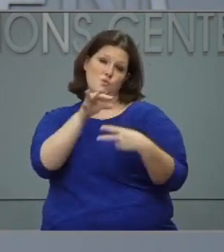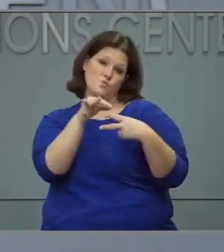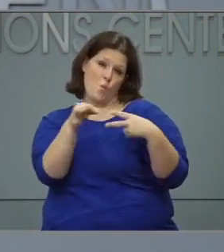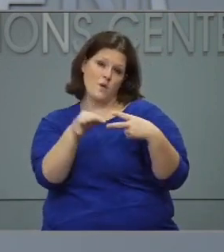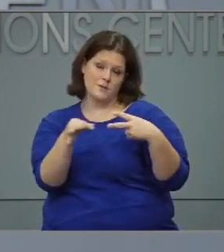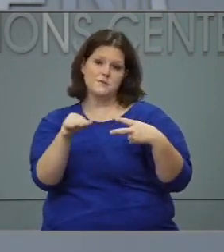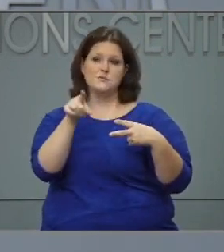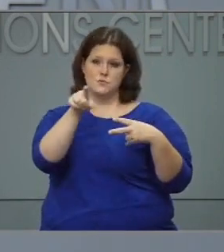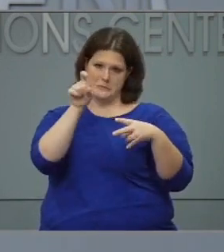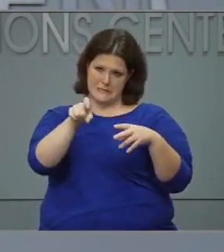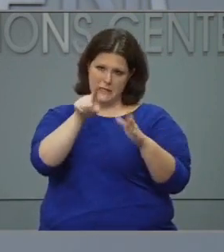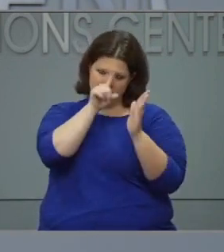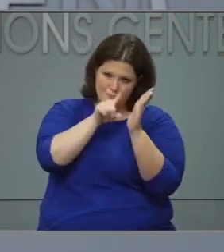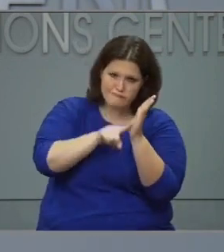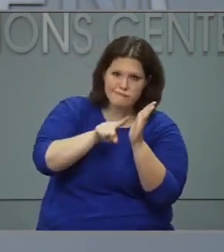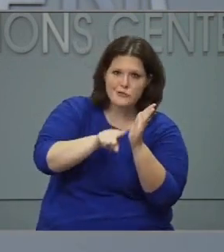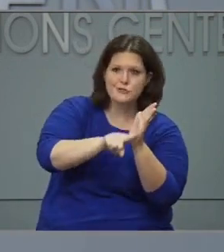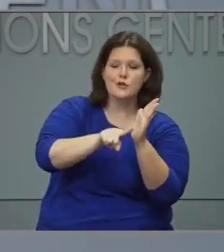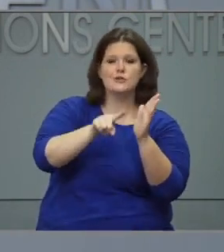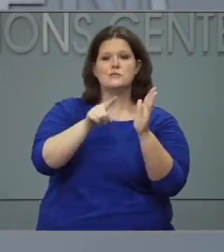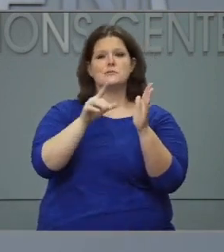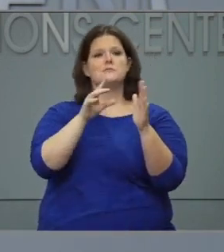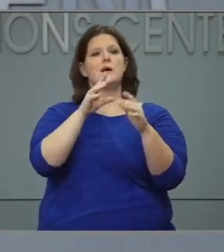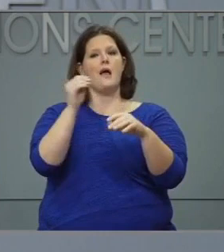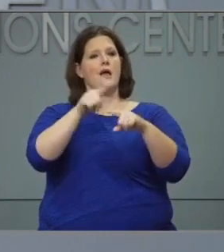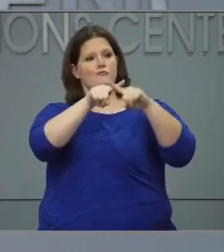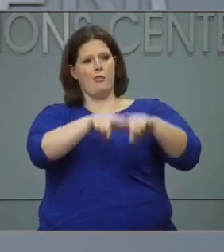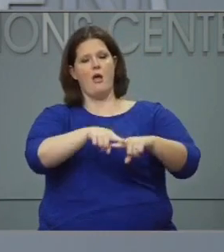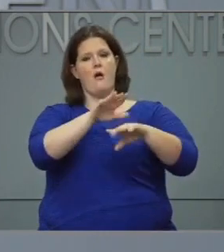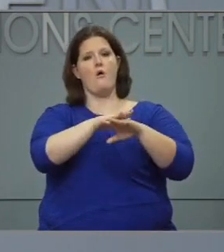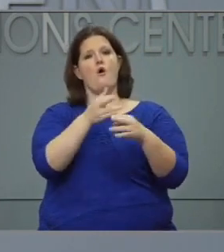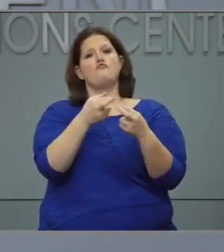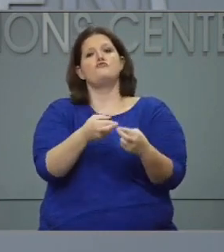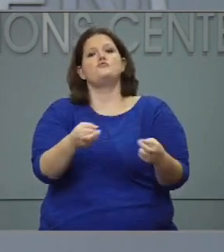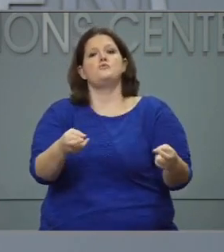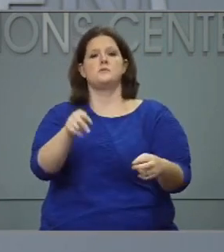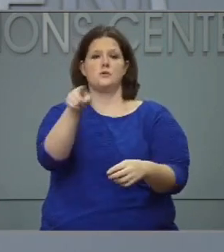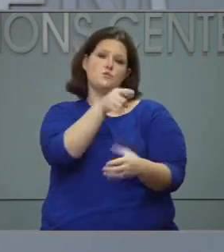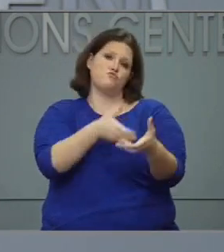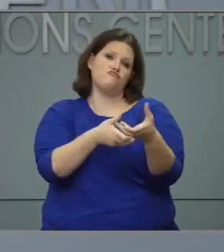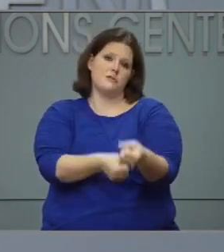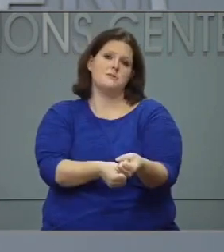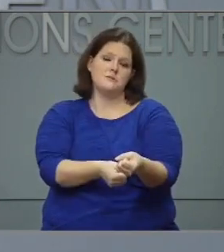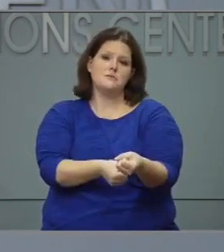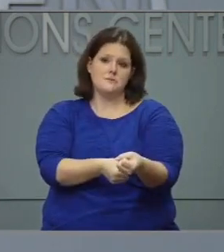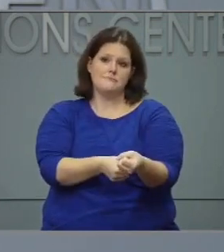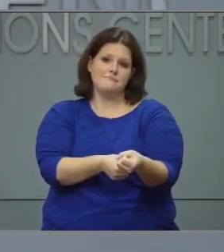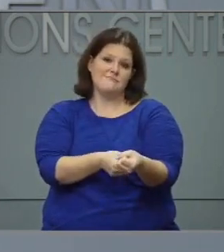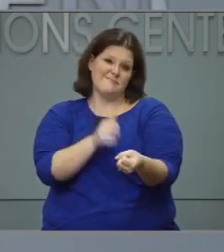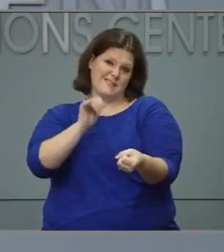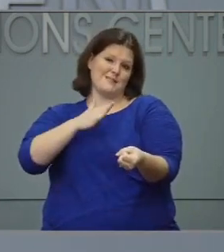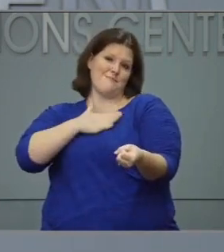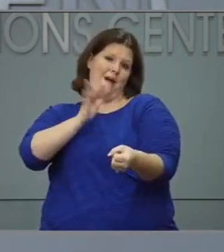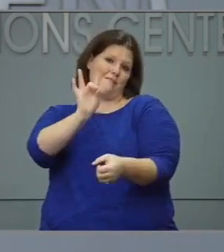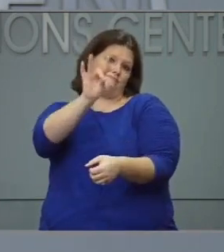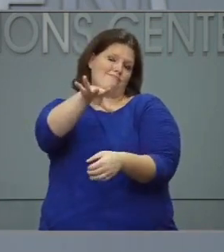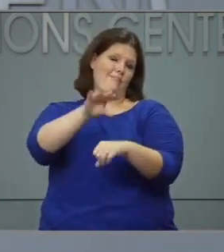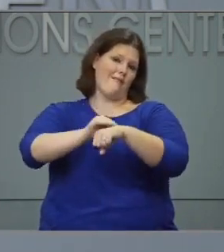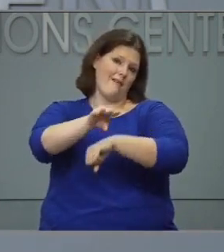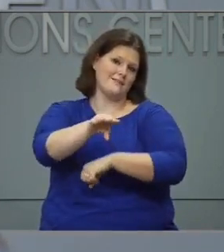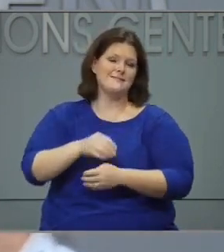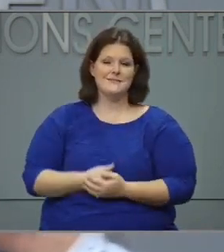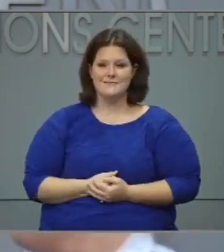with sources you deem reliable. And that's probably all I'd say.